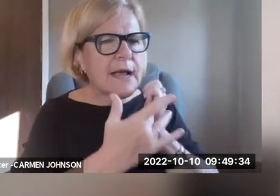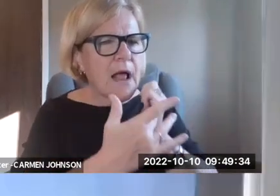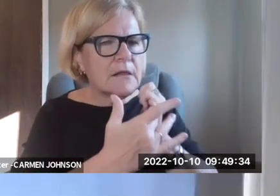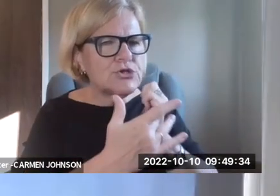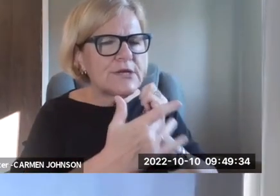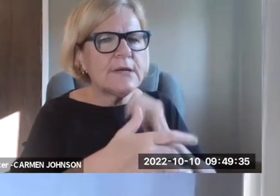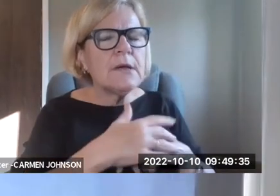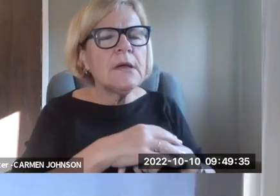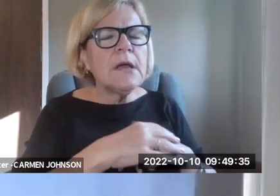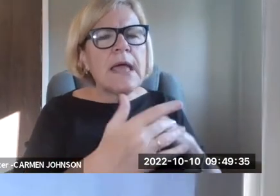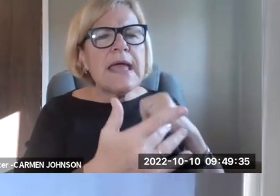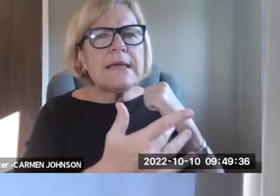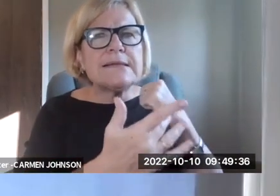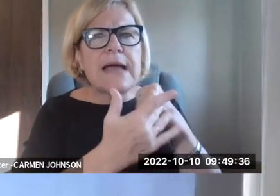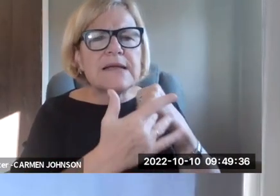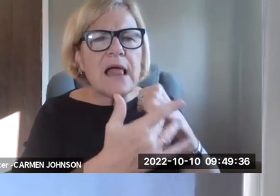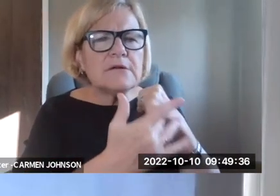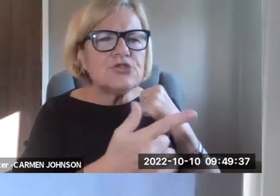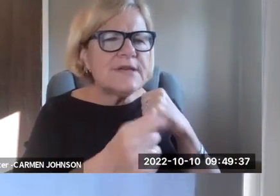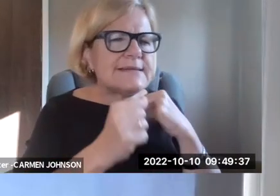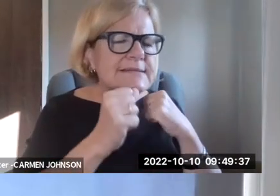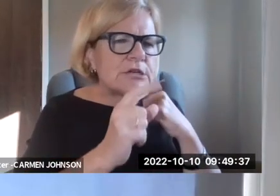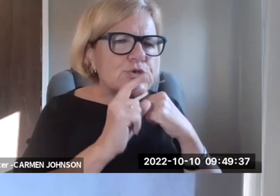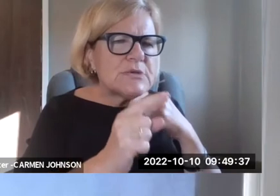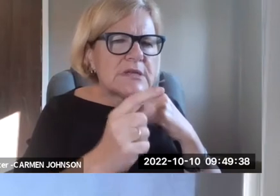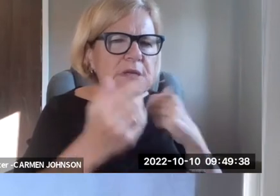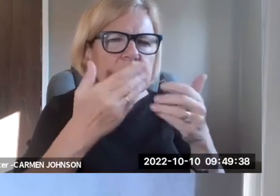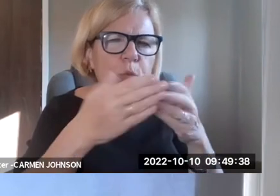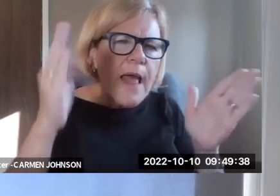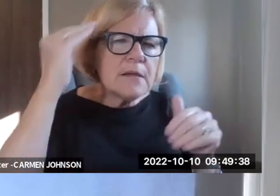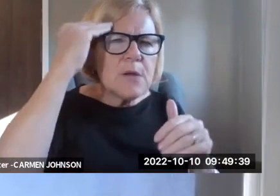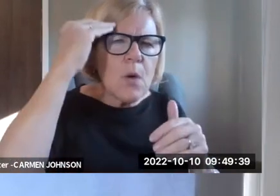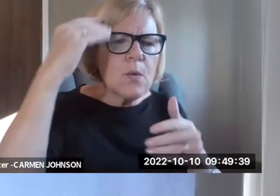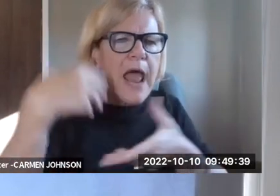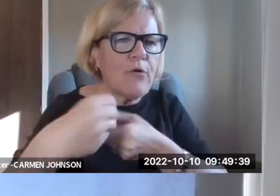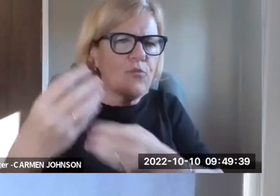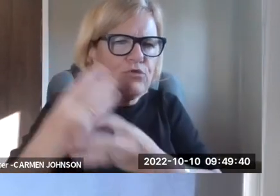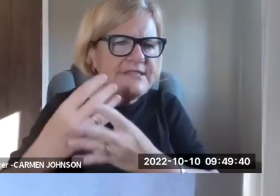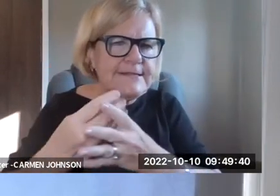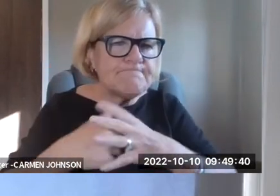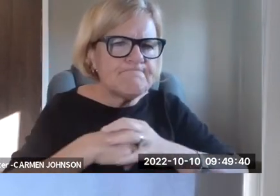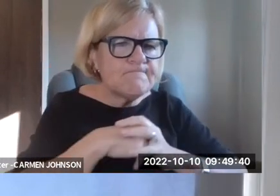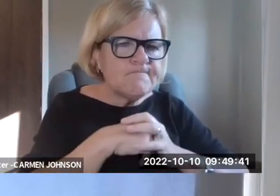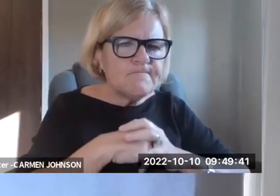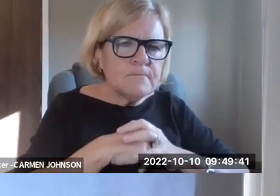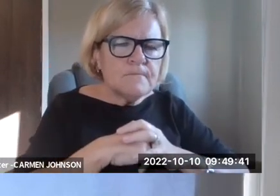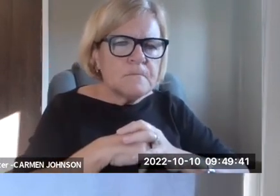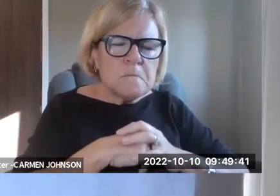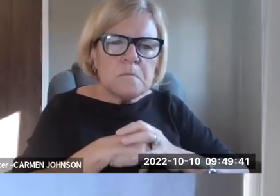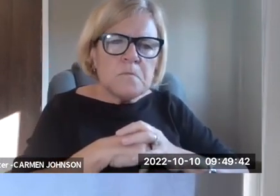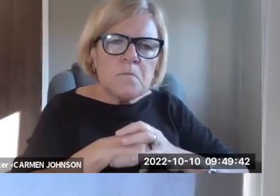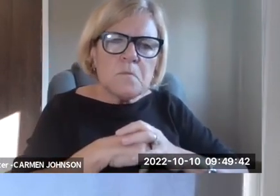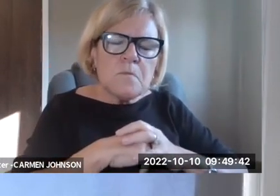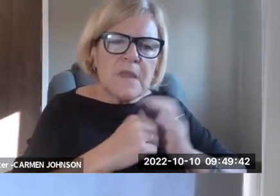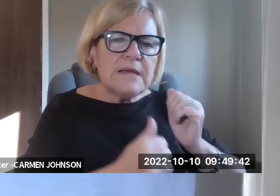I was gonna say, I think this is a good example in some ways of, of really recent technology technology and also a technology that's, that's not